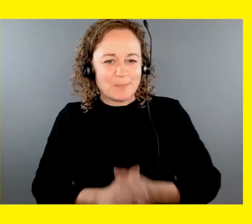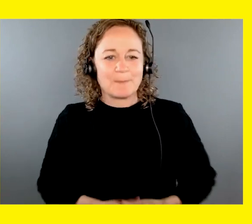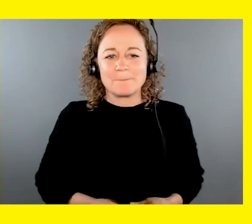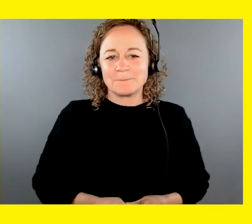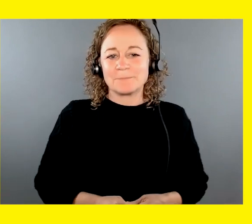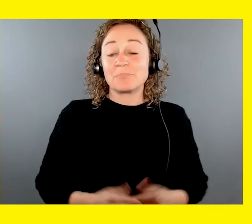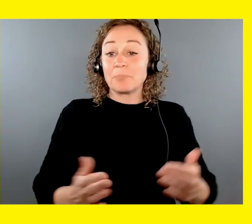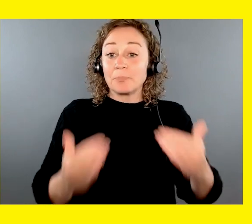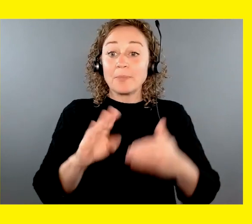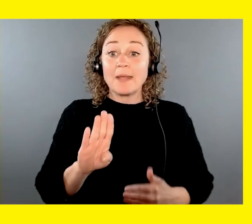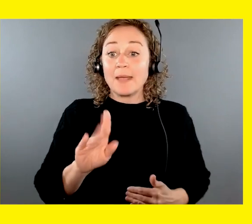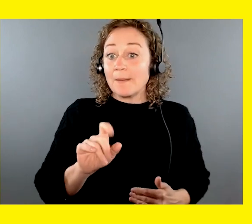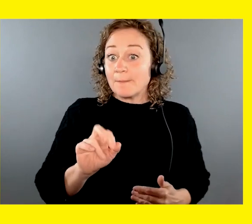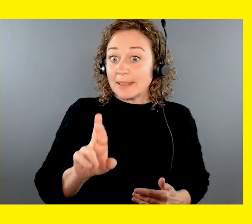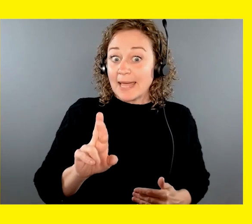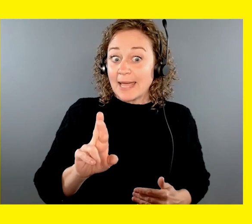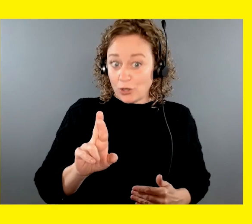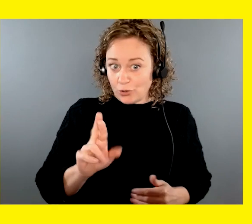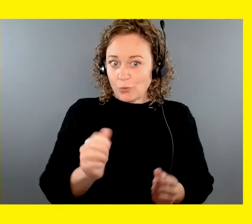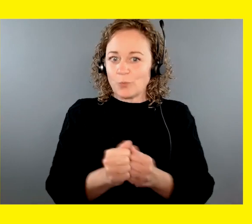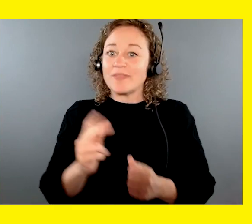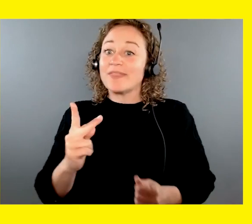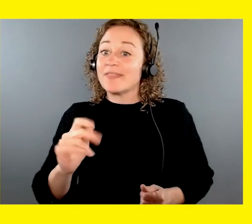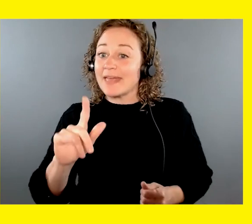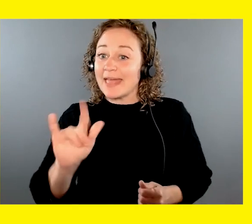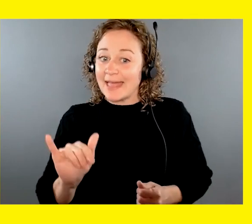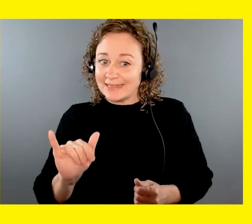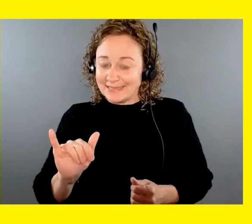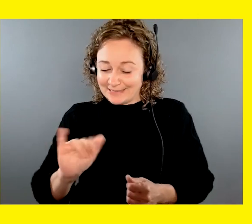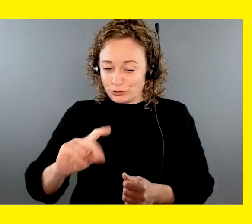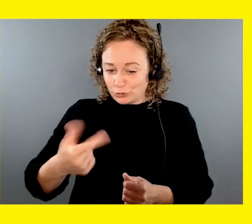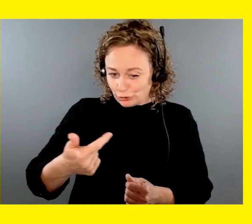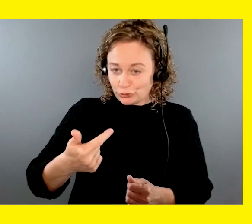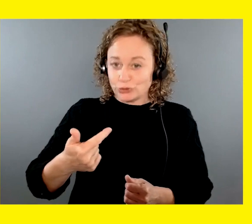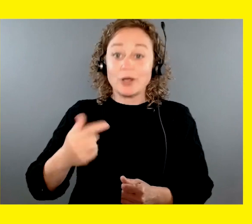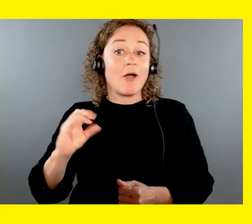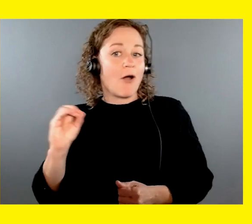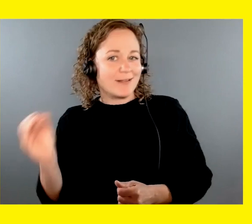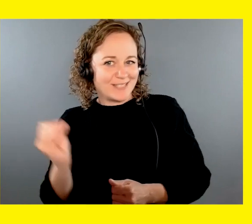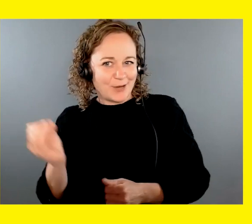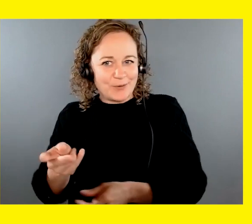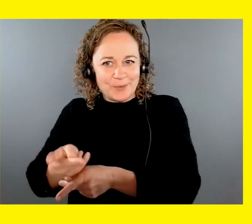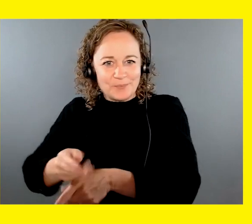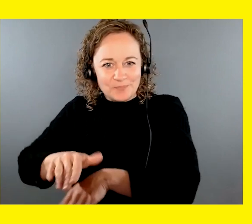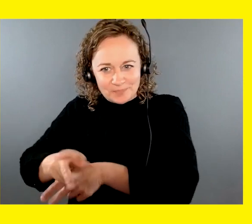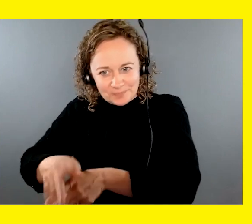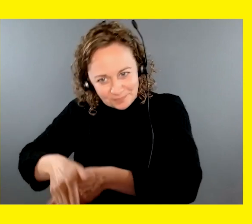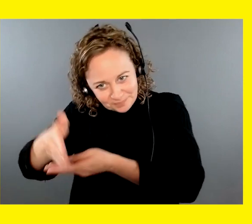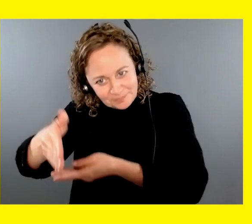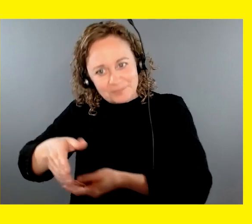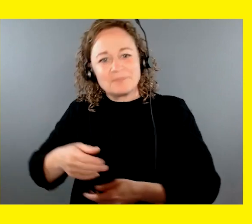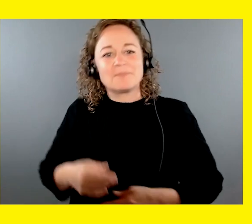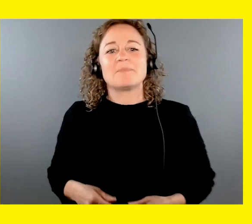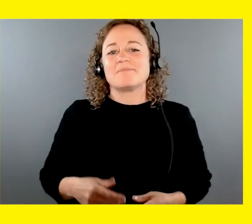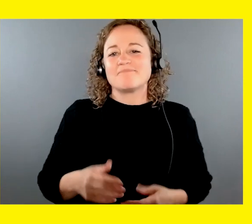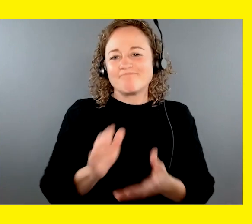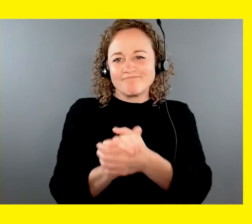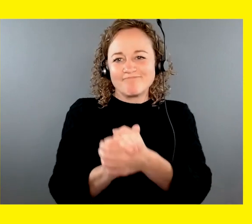Blair Young is graduating with Kelly, who was raised by John Kennedy in Ontario. Congratulations, Blair and Kelly.